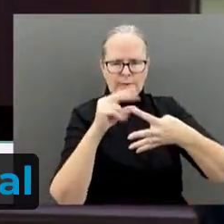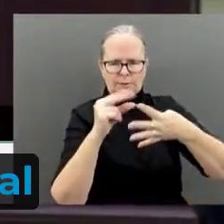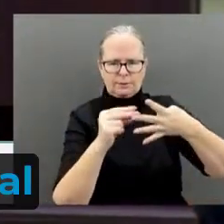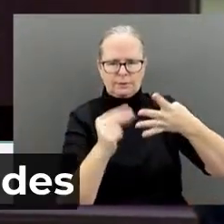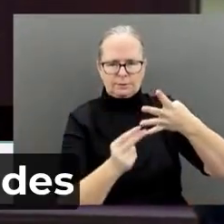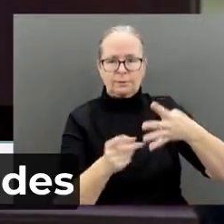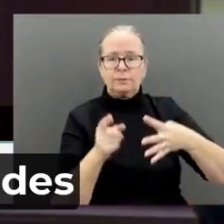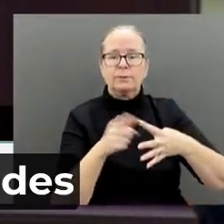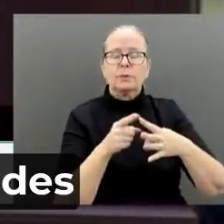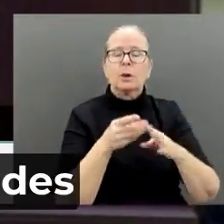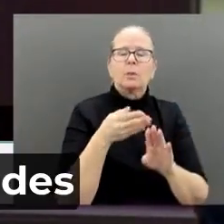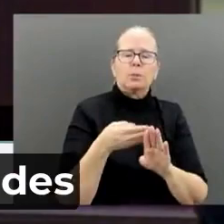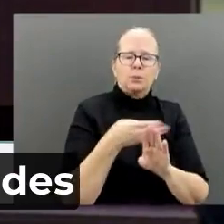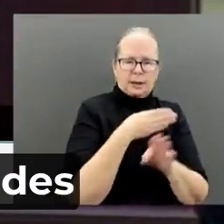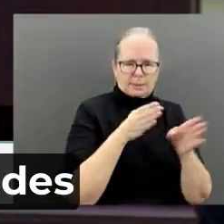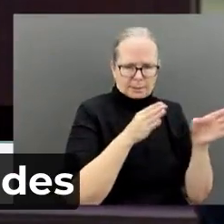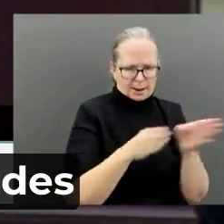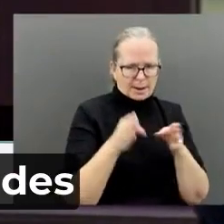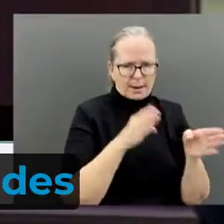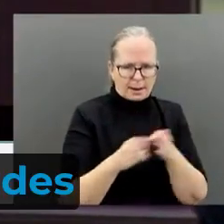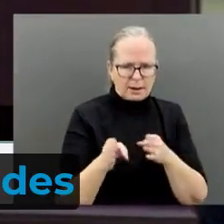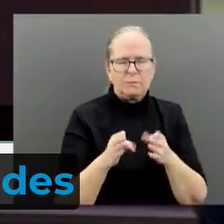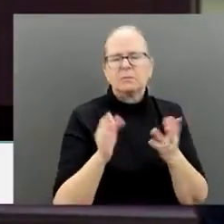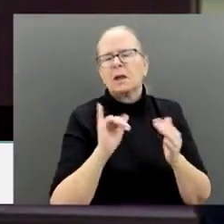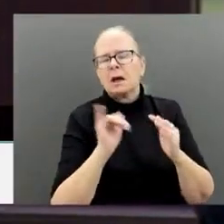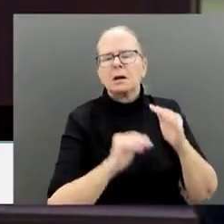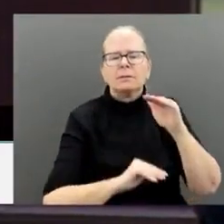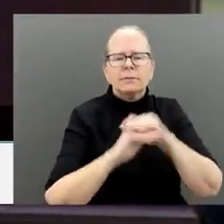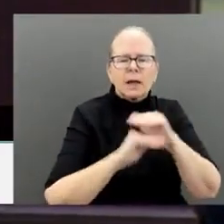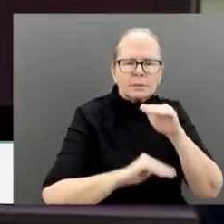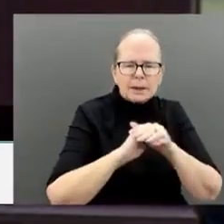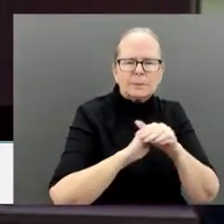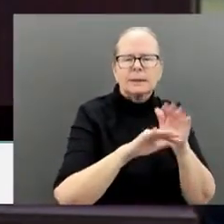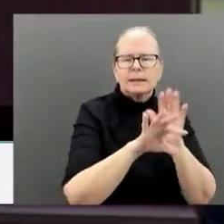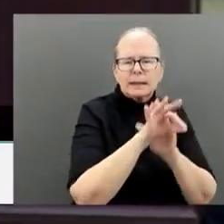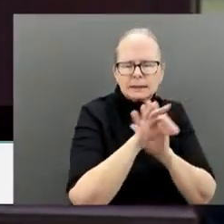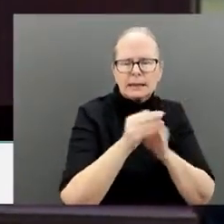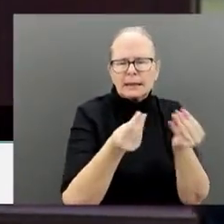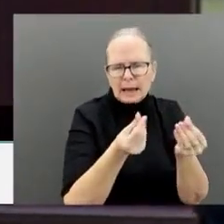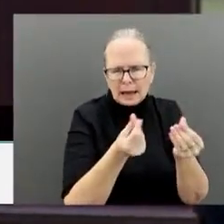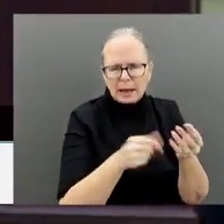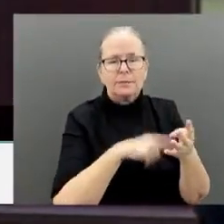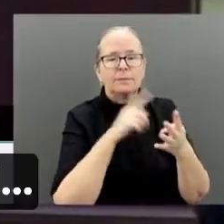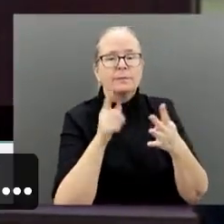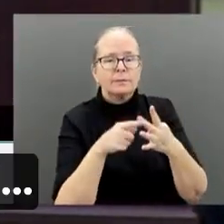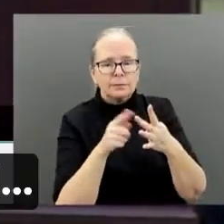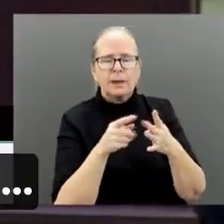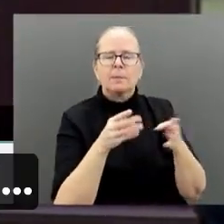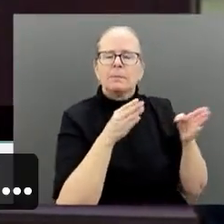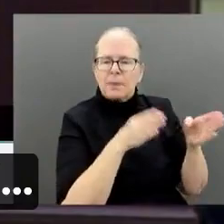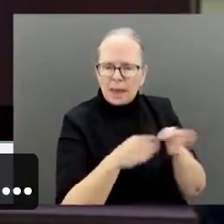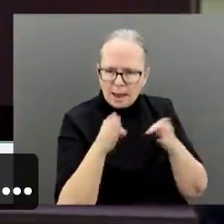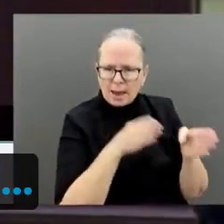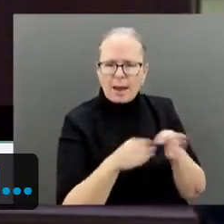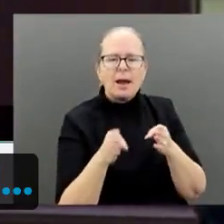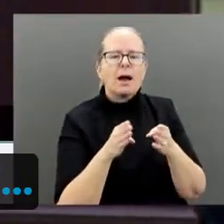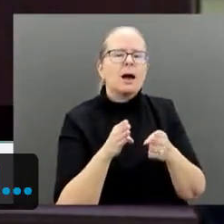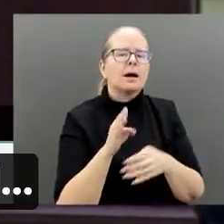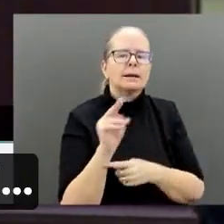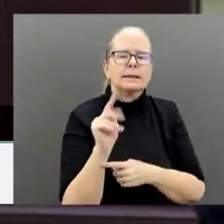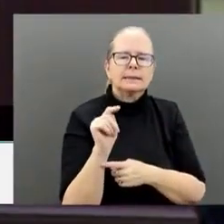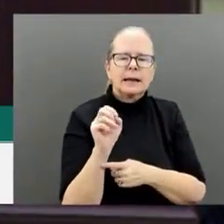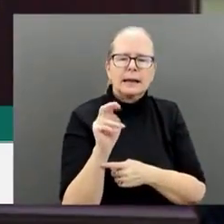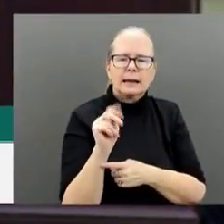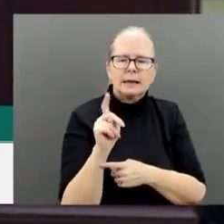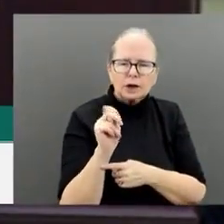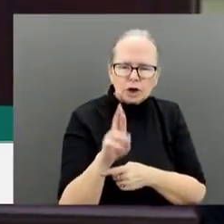creates a functional plan, design and tender includes cost estimates, drawing, drawings, permitting and bidding and...